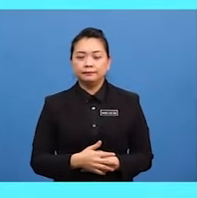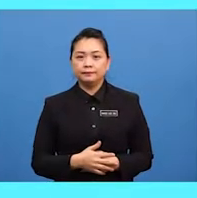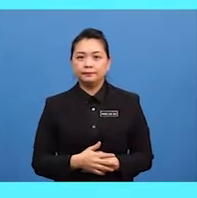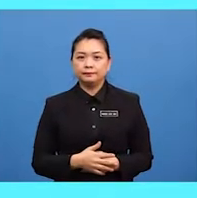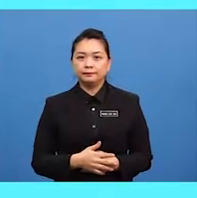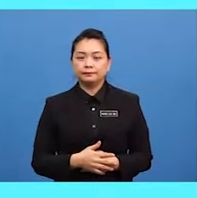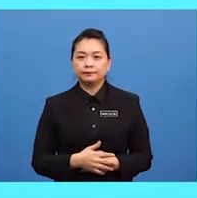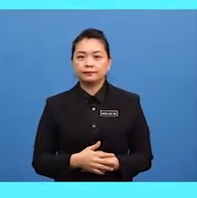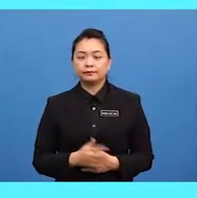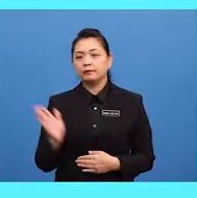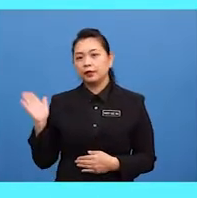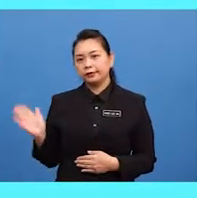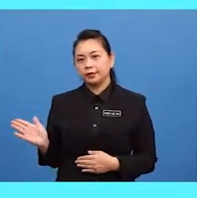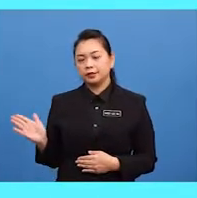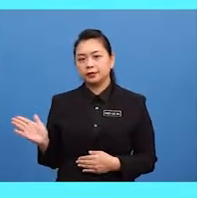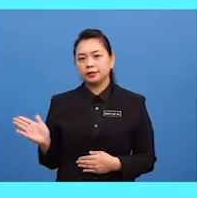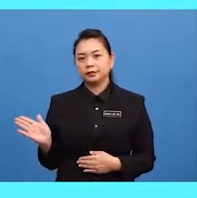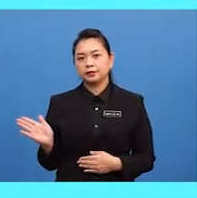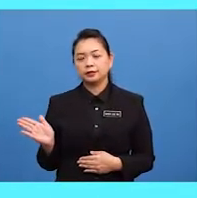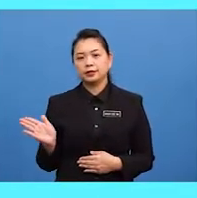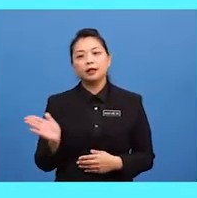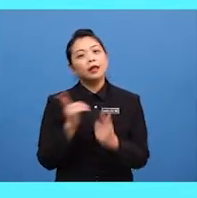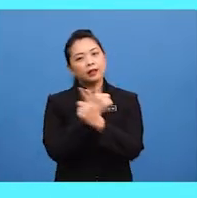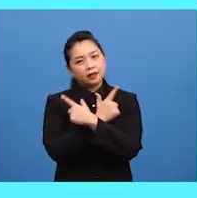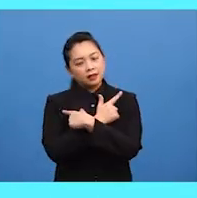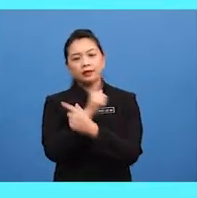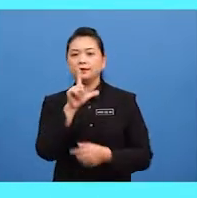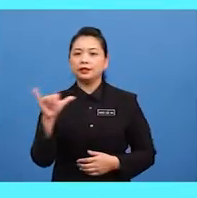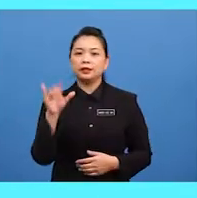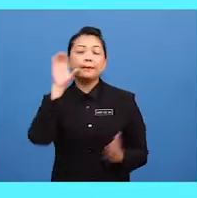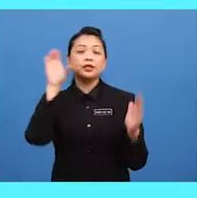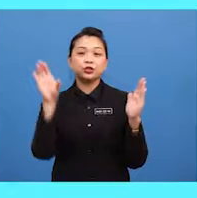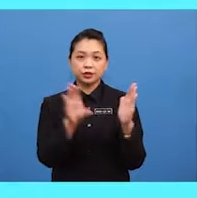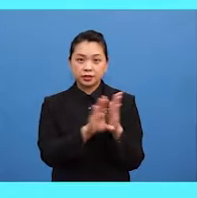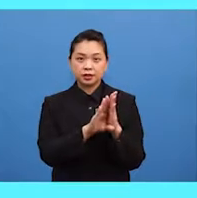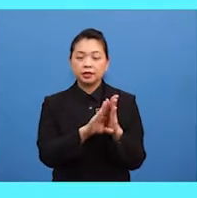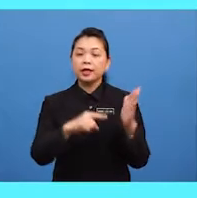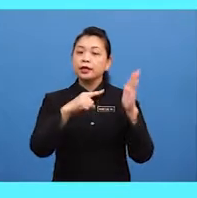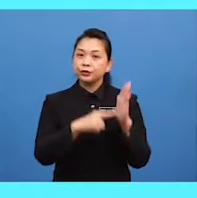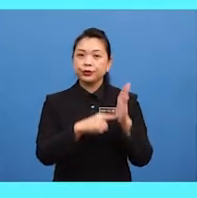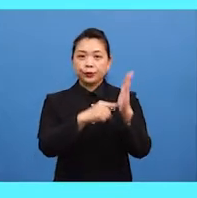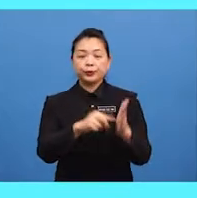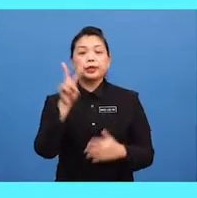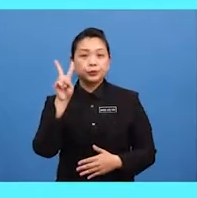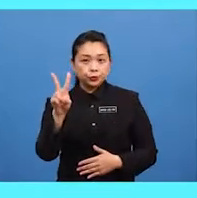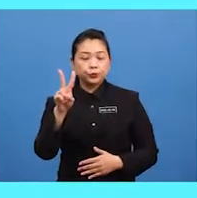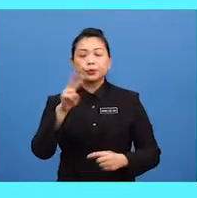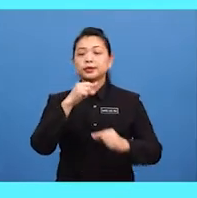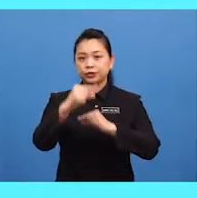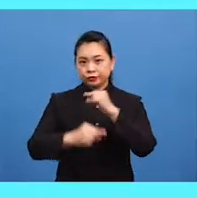this is a lovely picture showing two generations